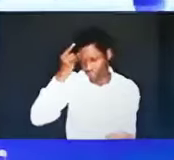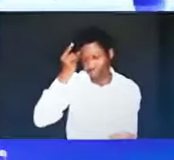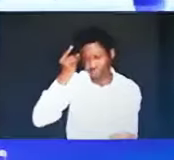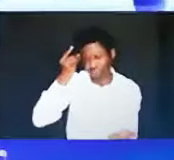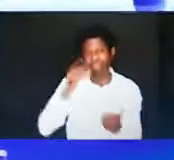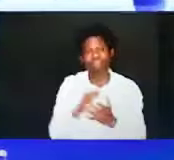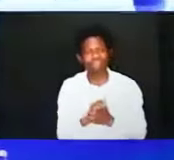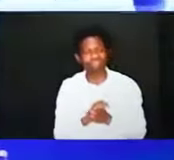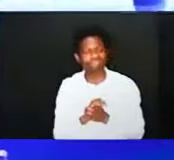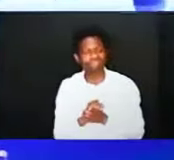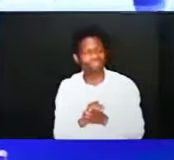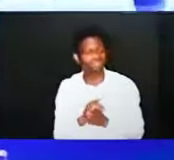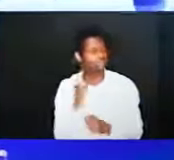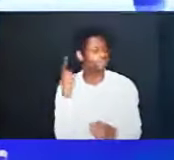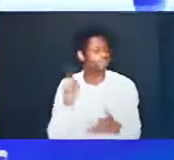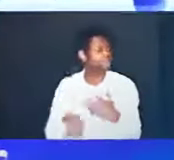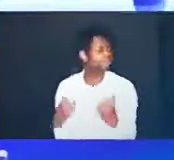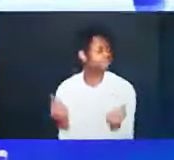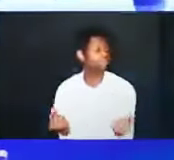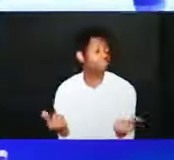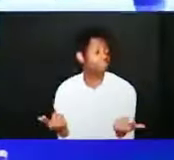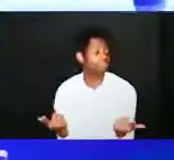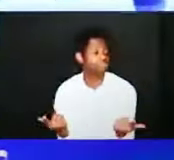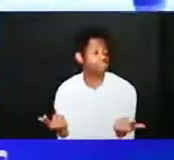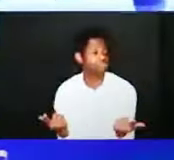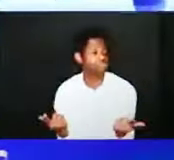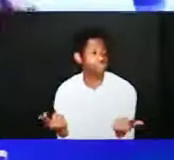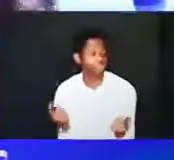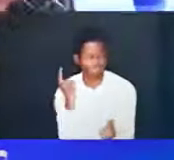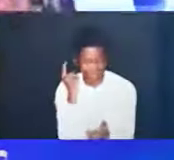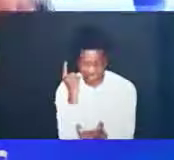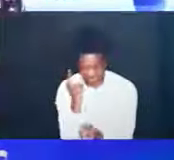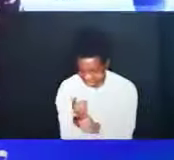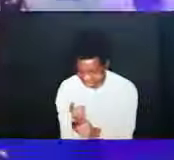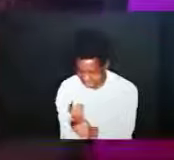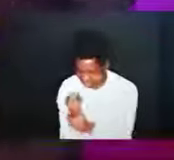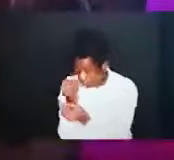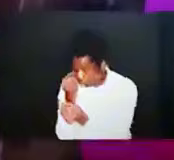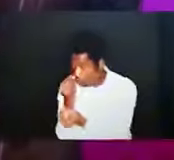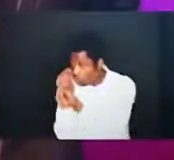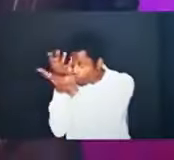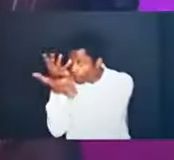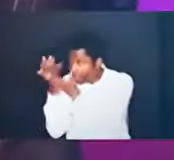all we need to do is to submit to god